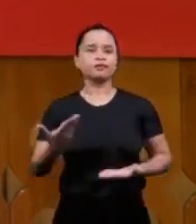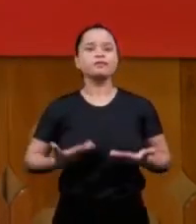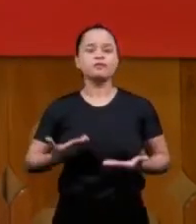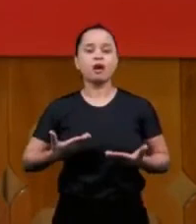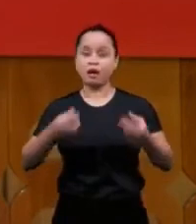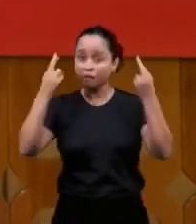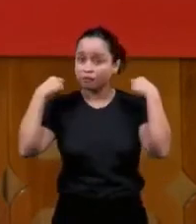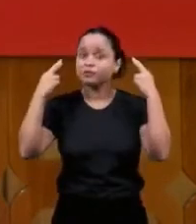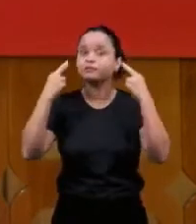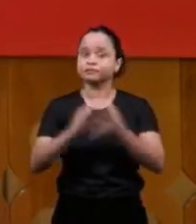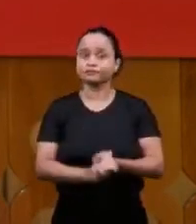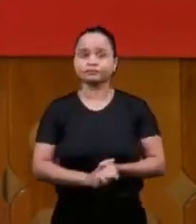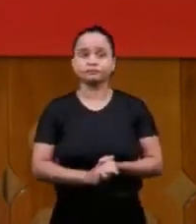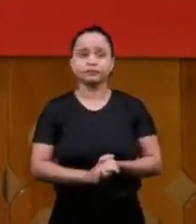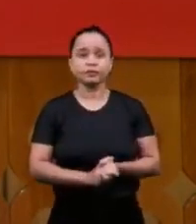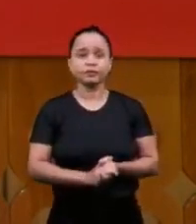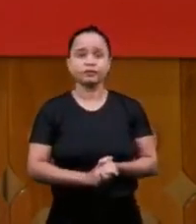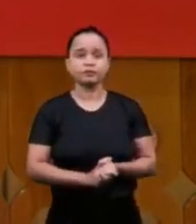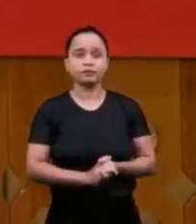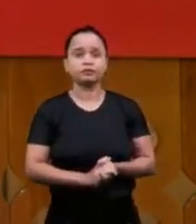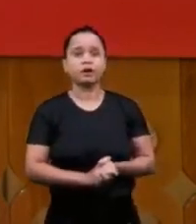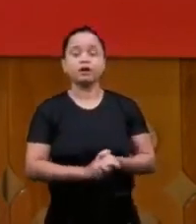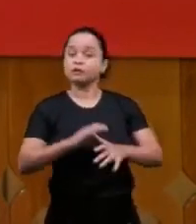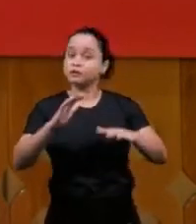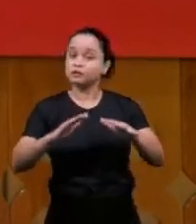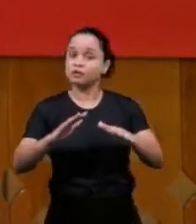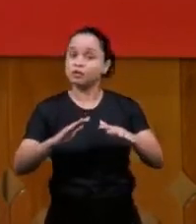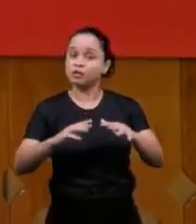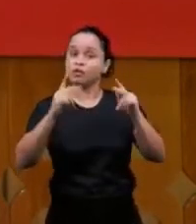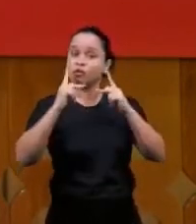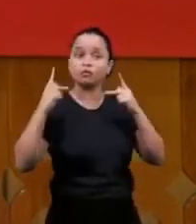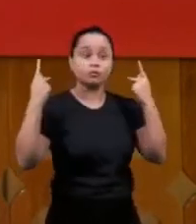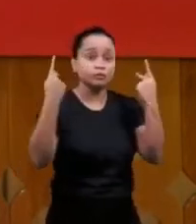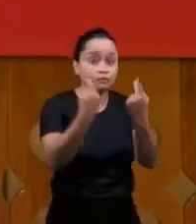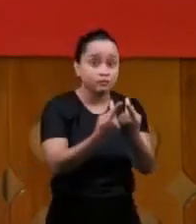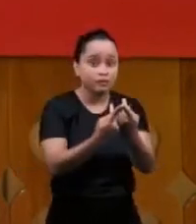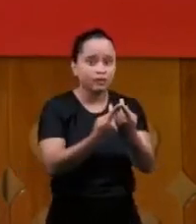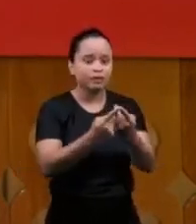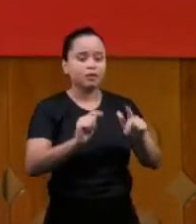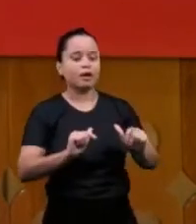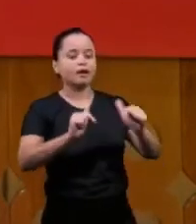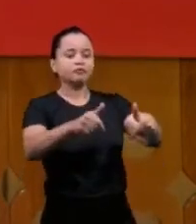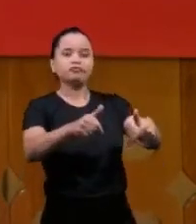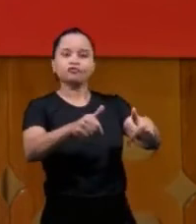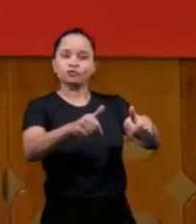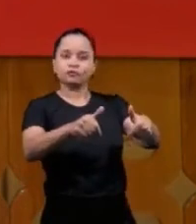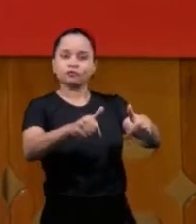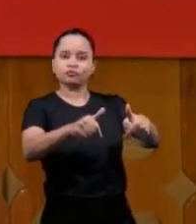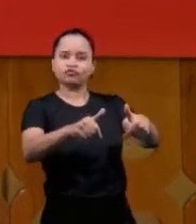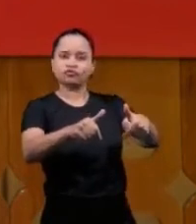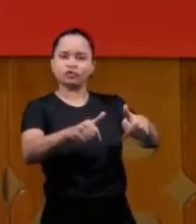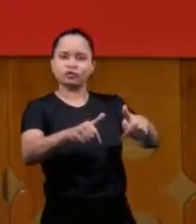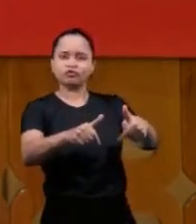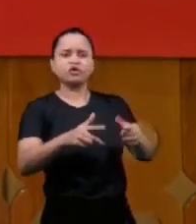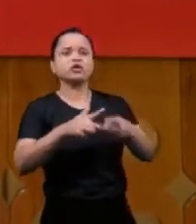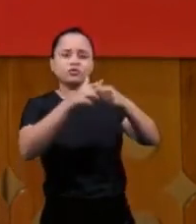the presbytery comes and moves and disciplines us because this is the government of the Holy Spirit if there's no